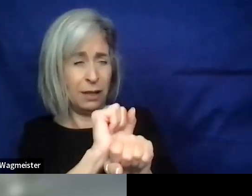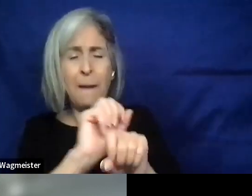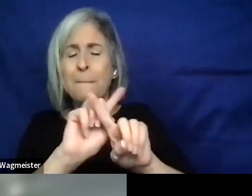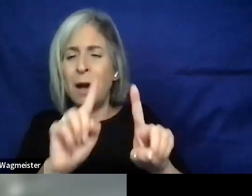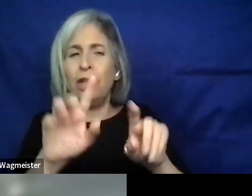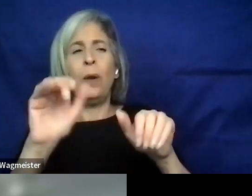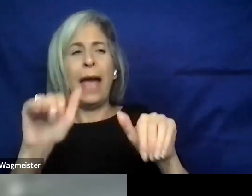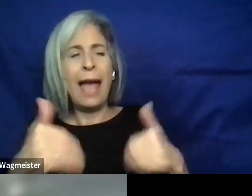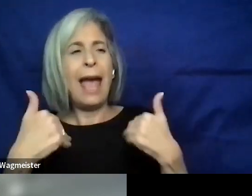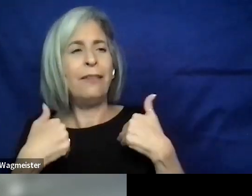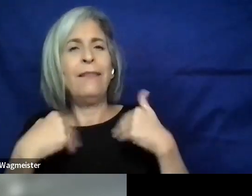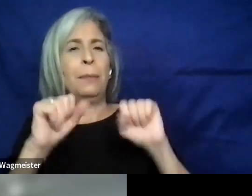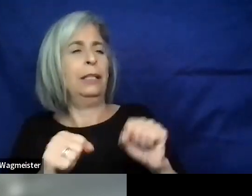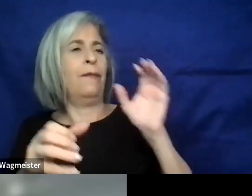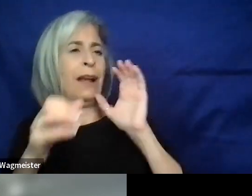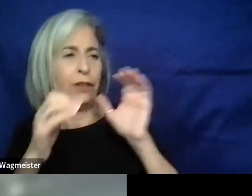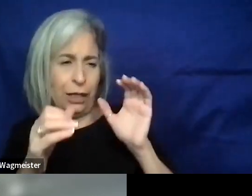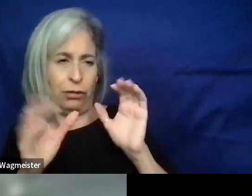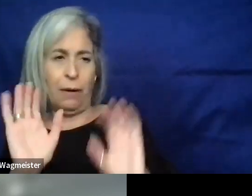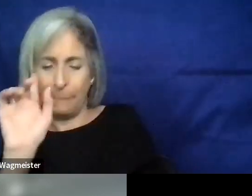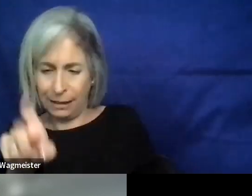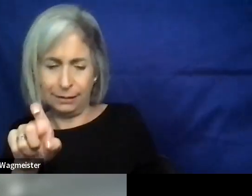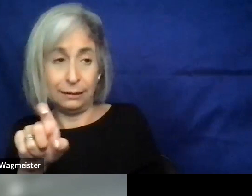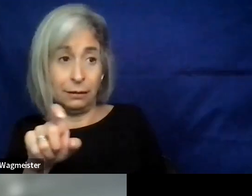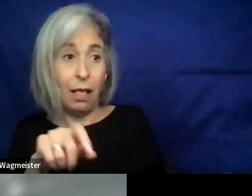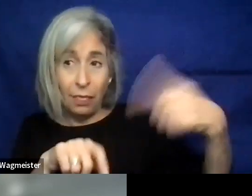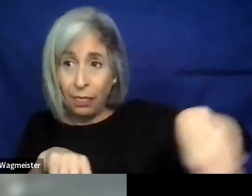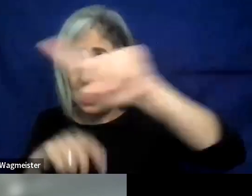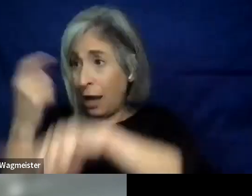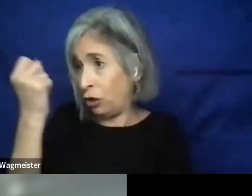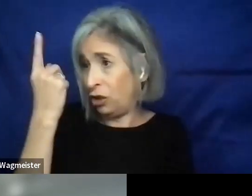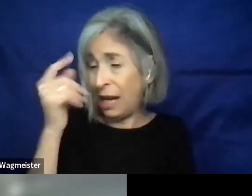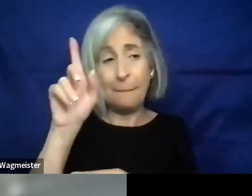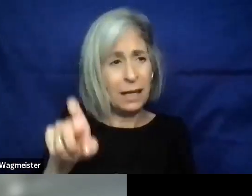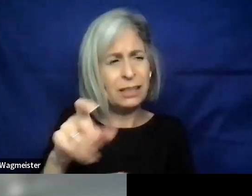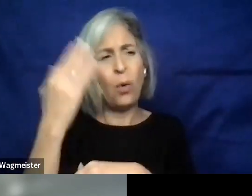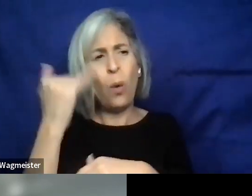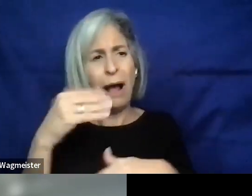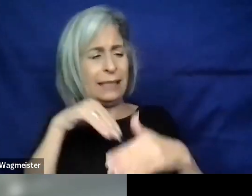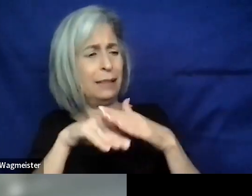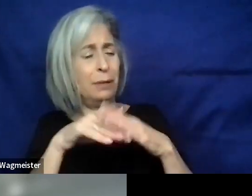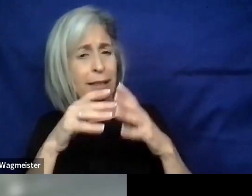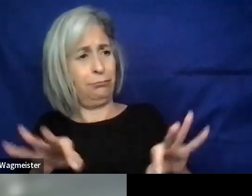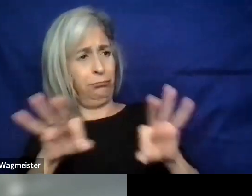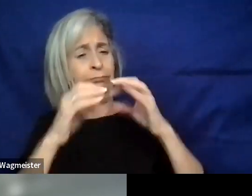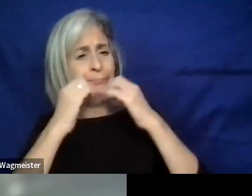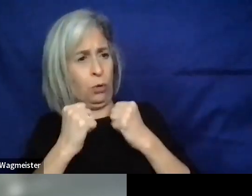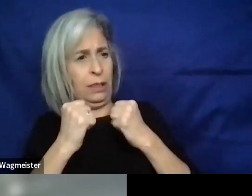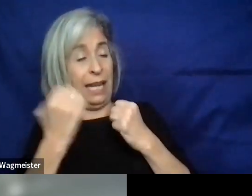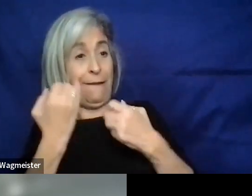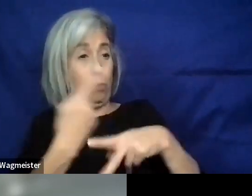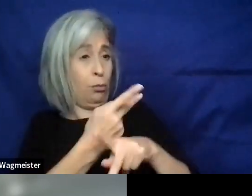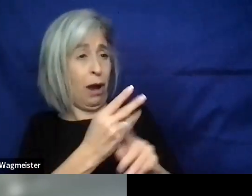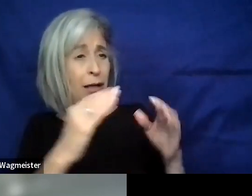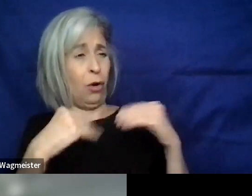to have a conversation and we have to make sure that they understand why does accessibility matter when you're a product owner? And